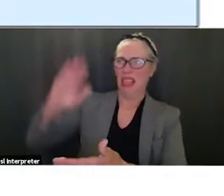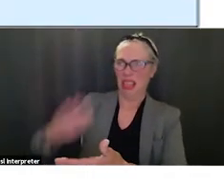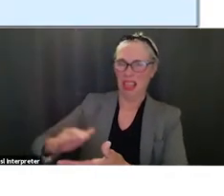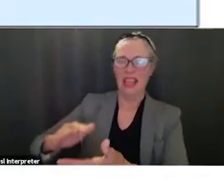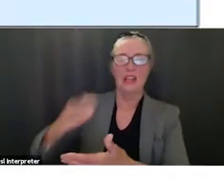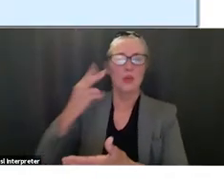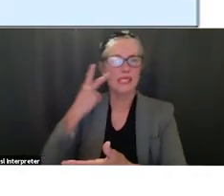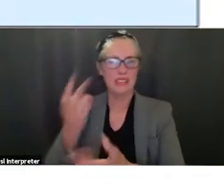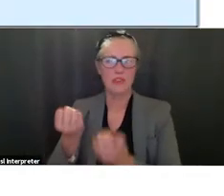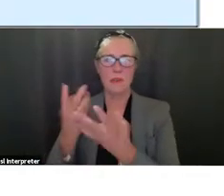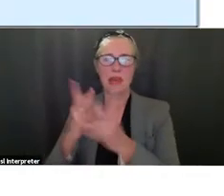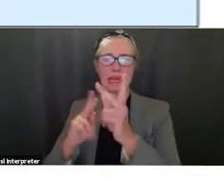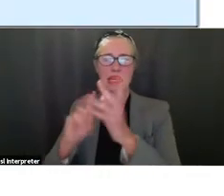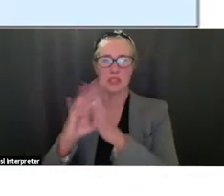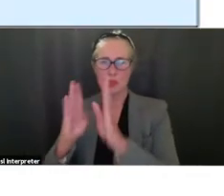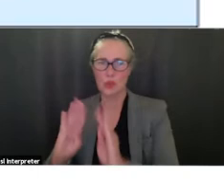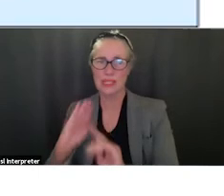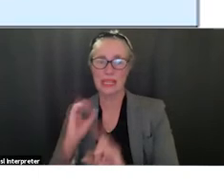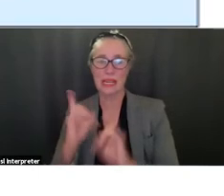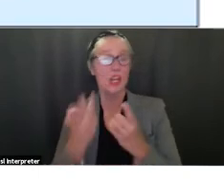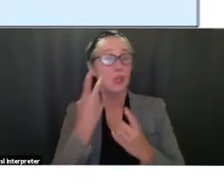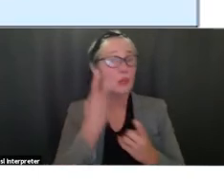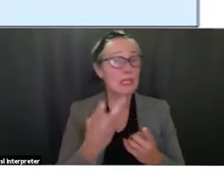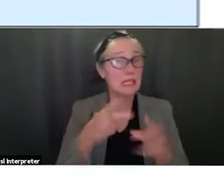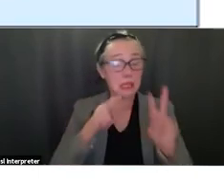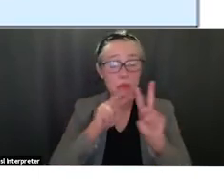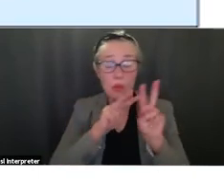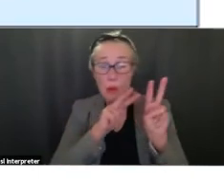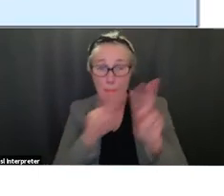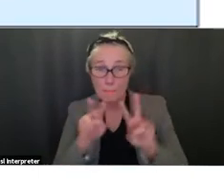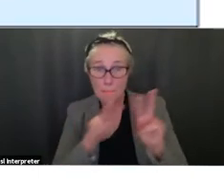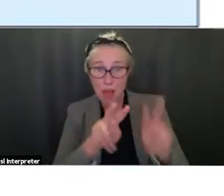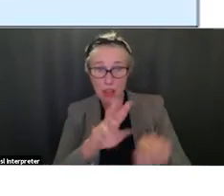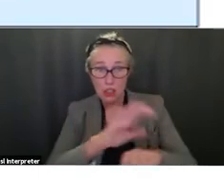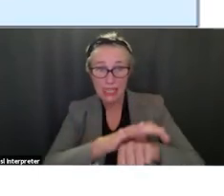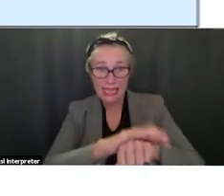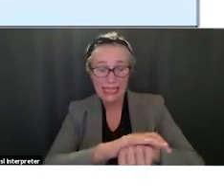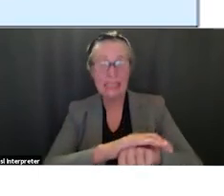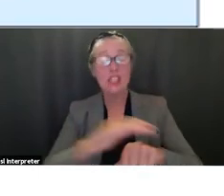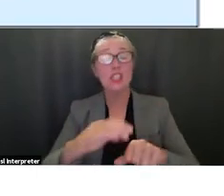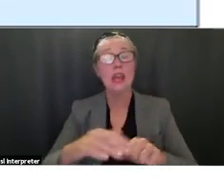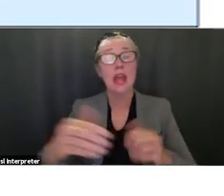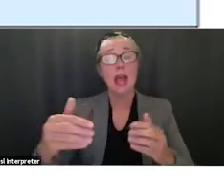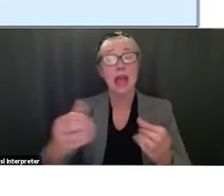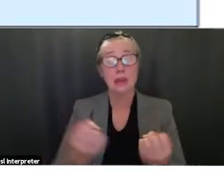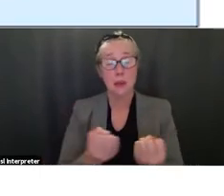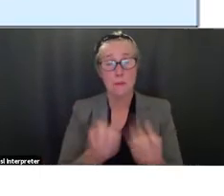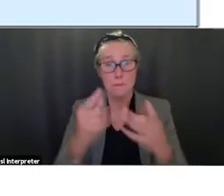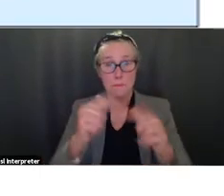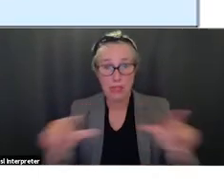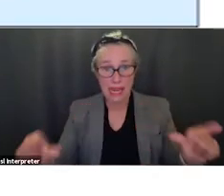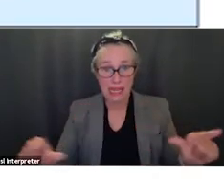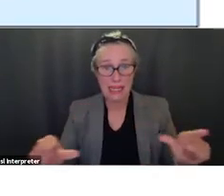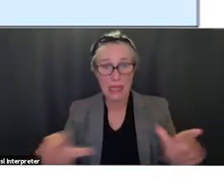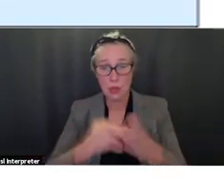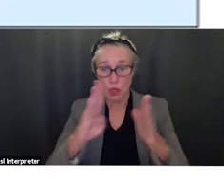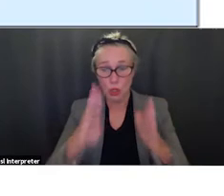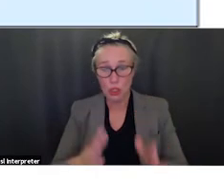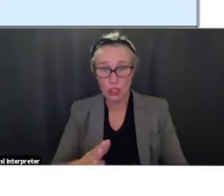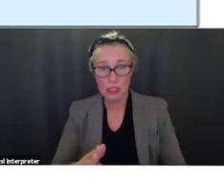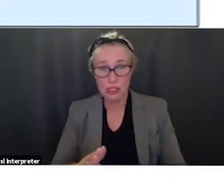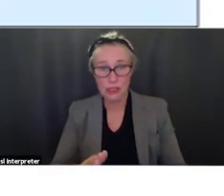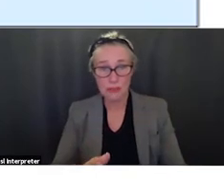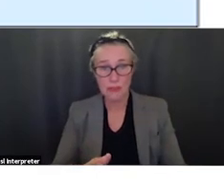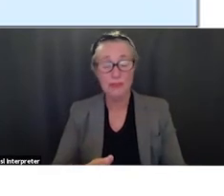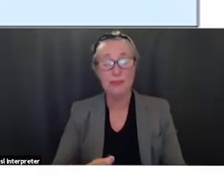monitoring student progress uh for english uh emerging multilingual learners this profile will be